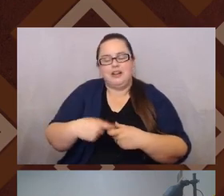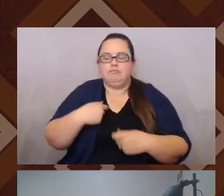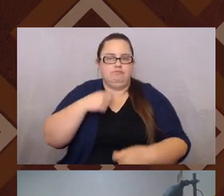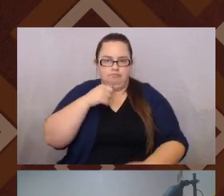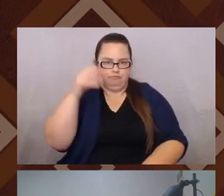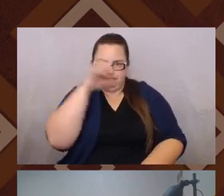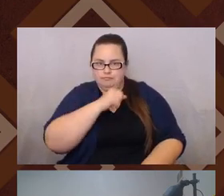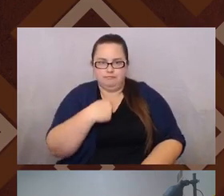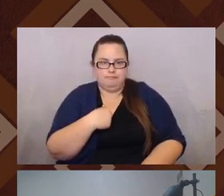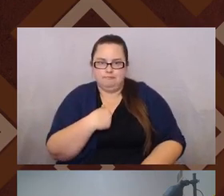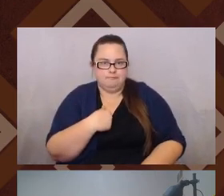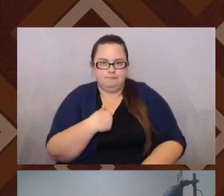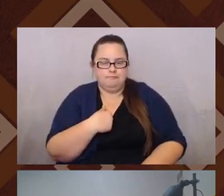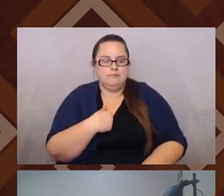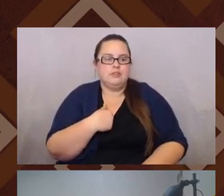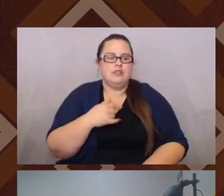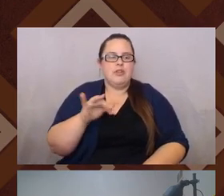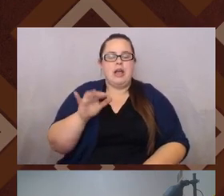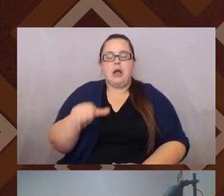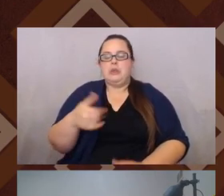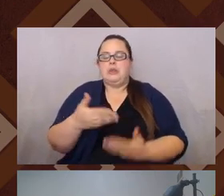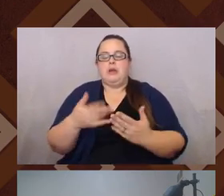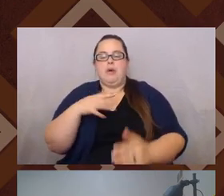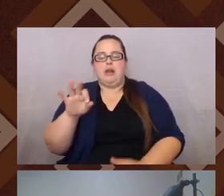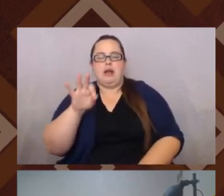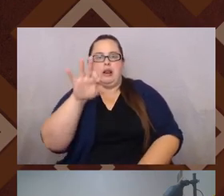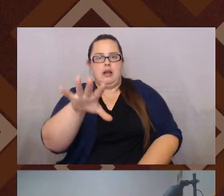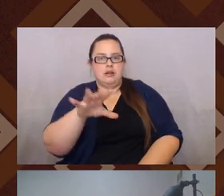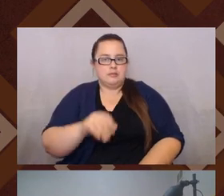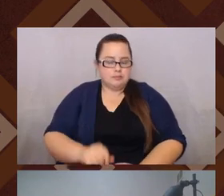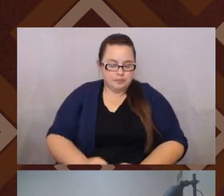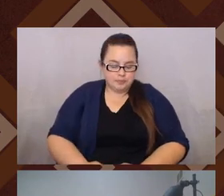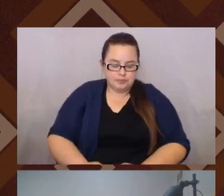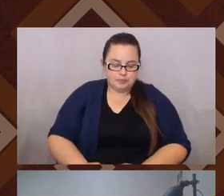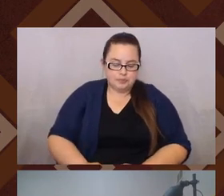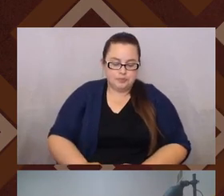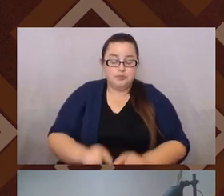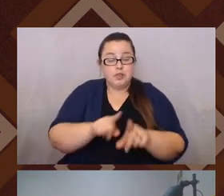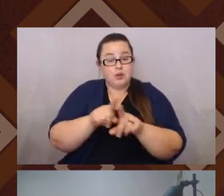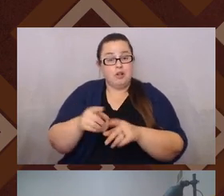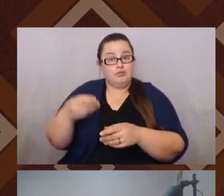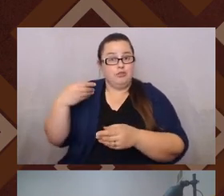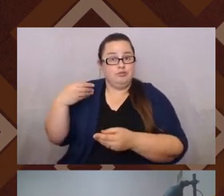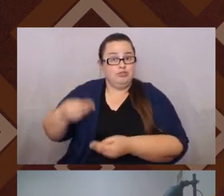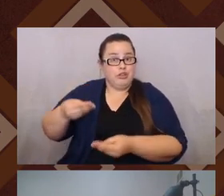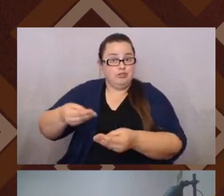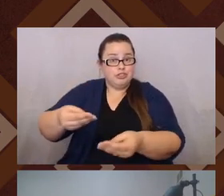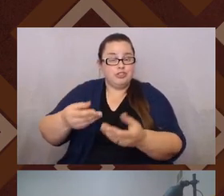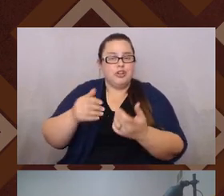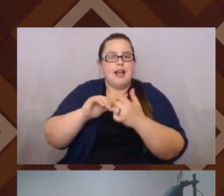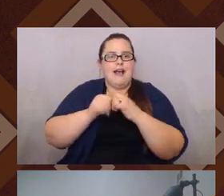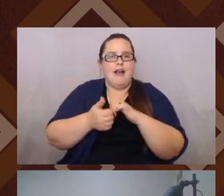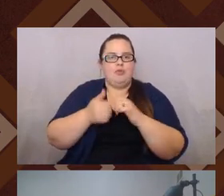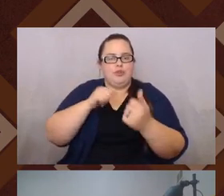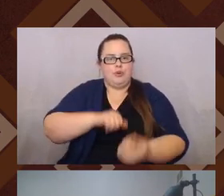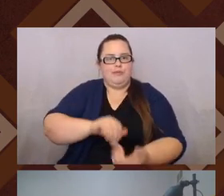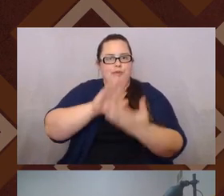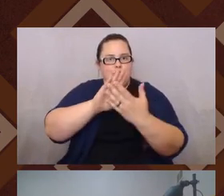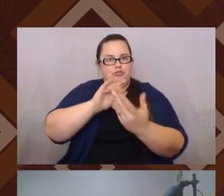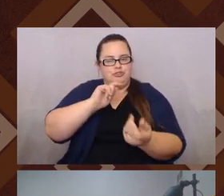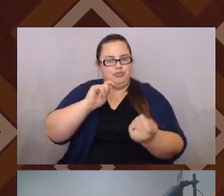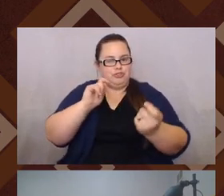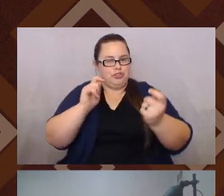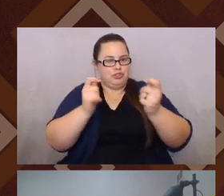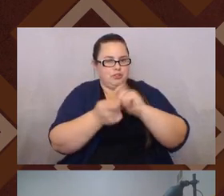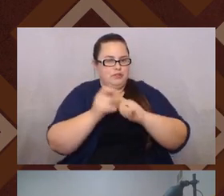just thought of. And, uh, if anyone wanted to add in, but thinking about, um, generationally also how like the approach shifts within our, our